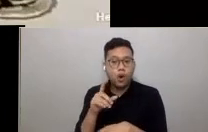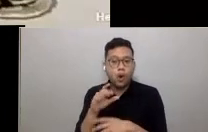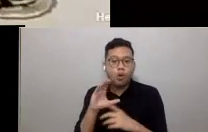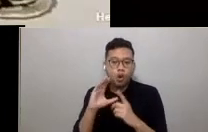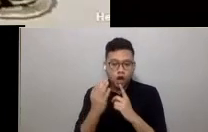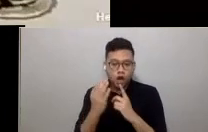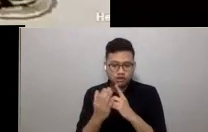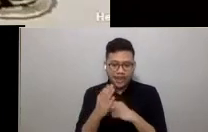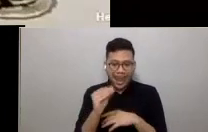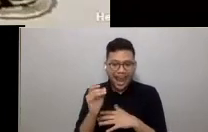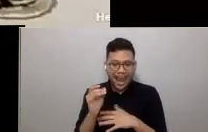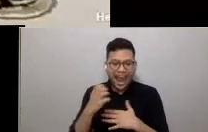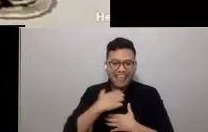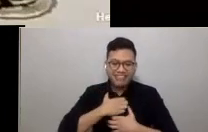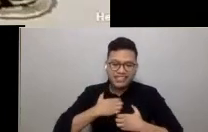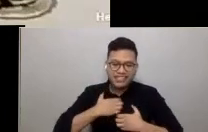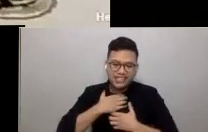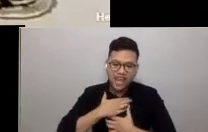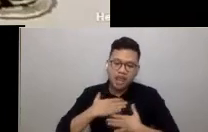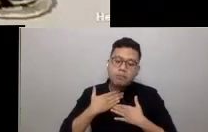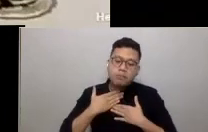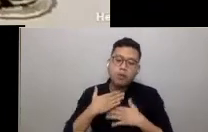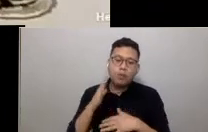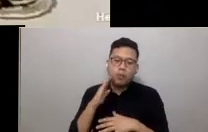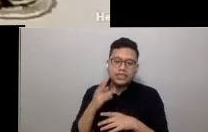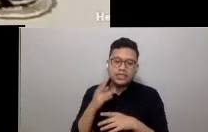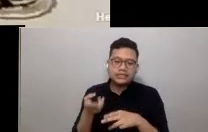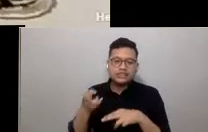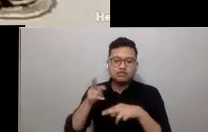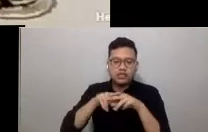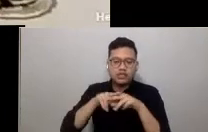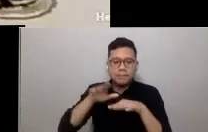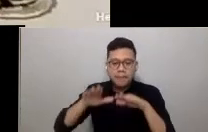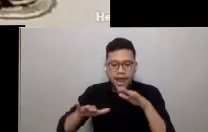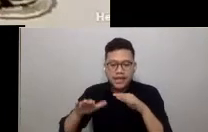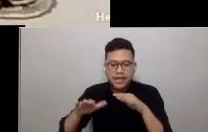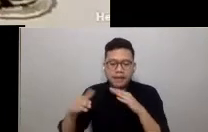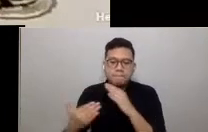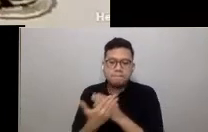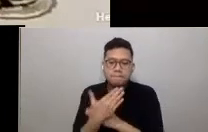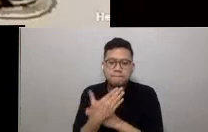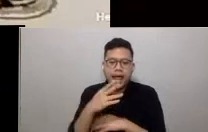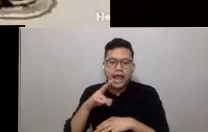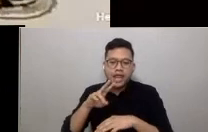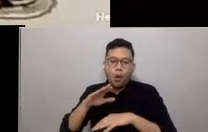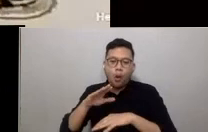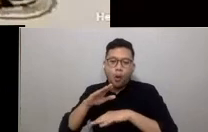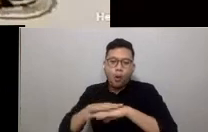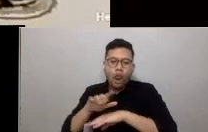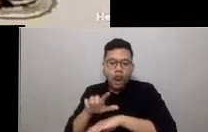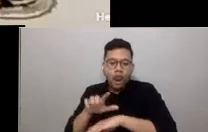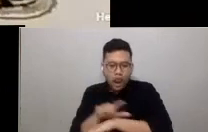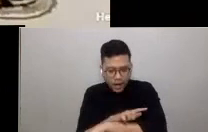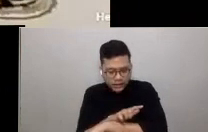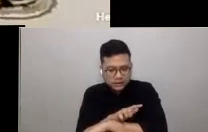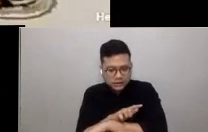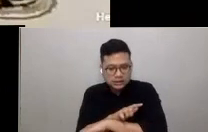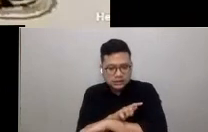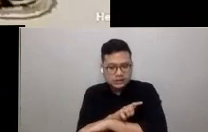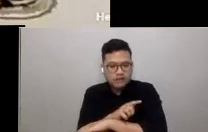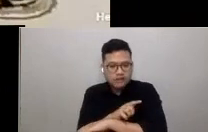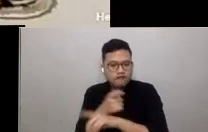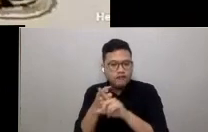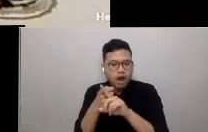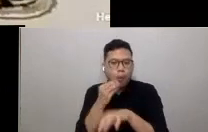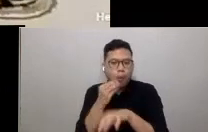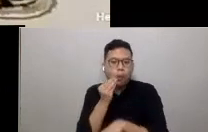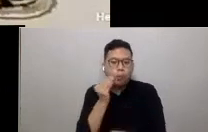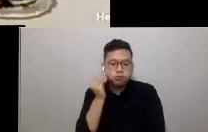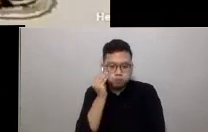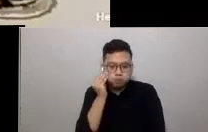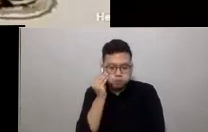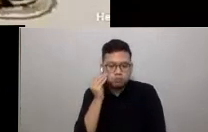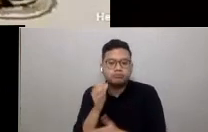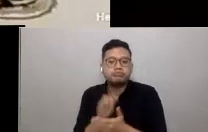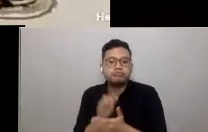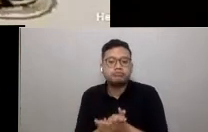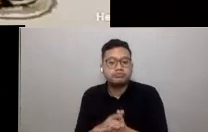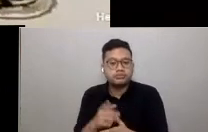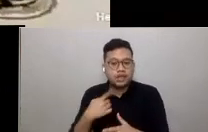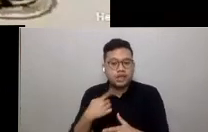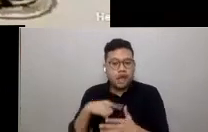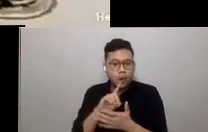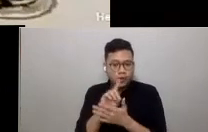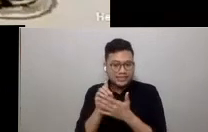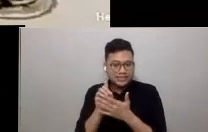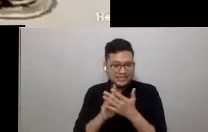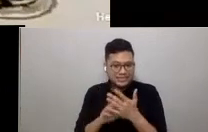entertainment will increasingly be balanced by the virtual twin from the comfort of one's home. Our design and